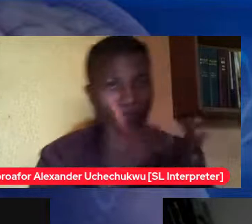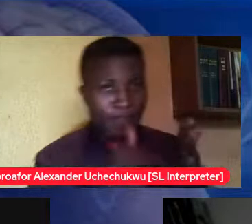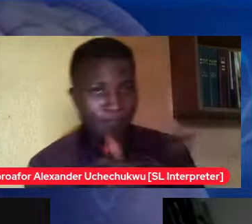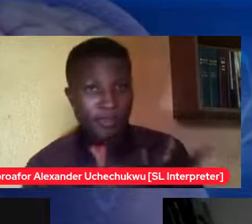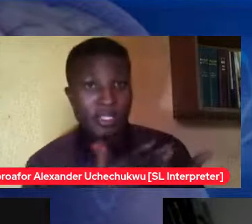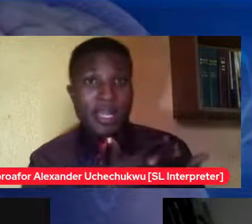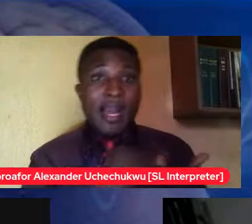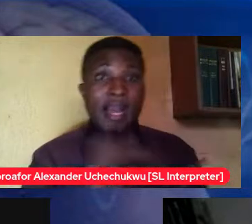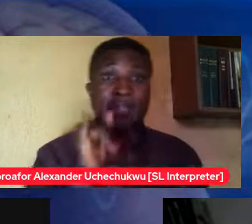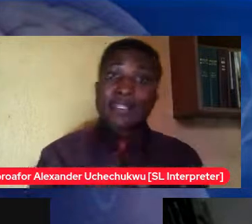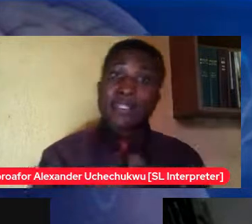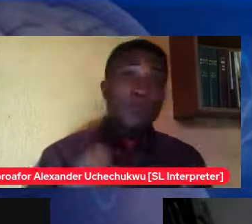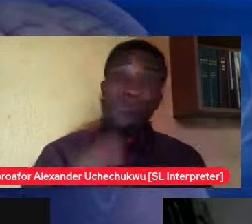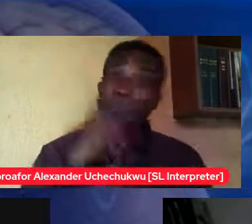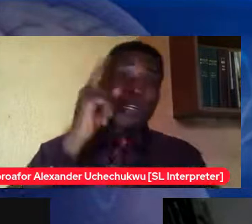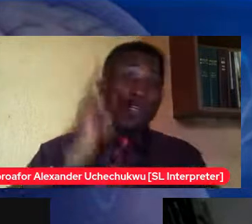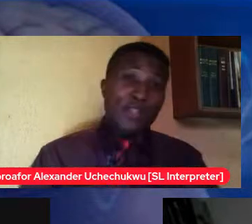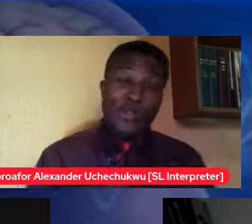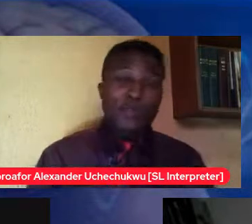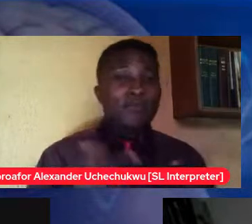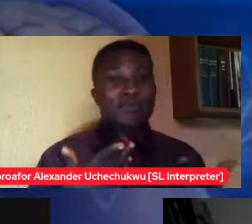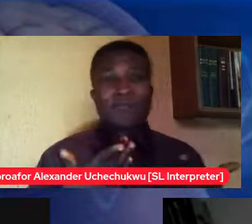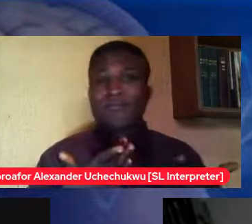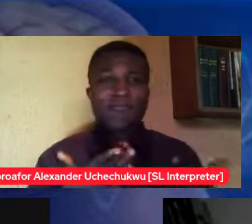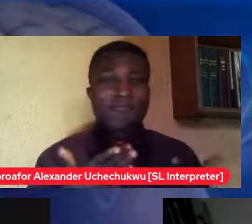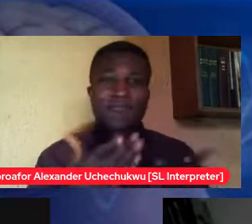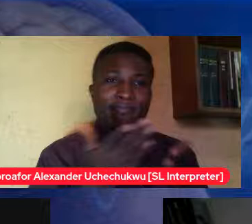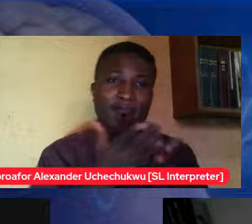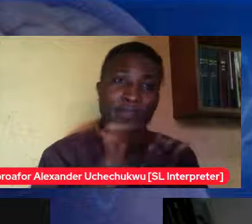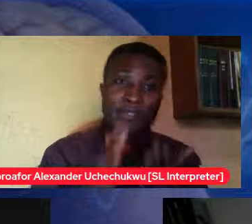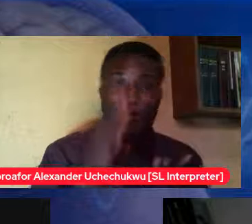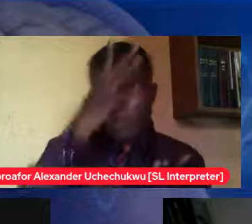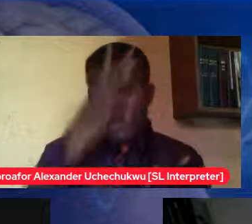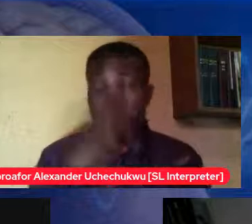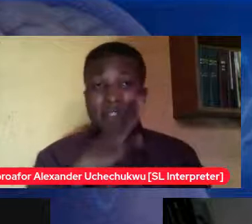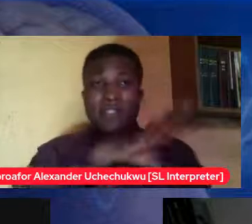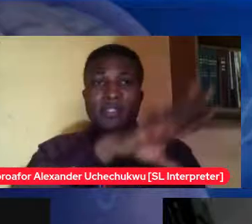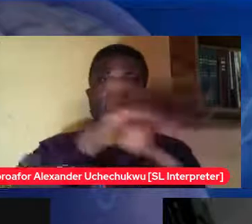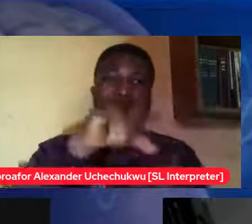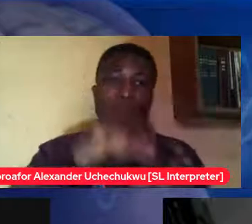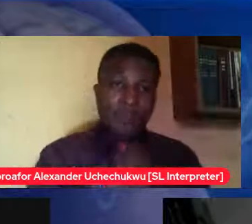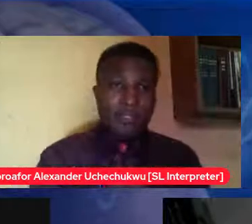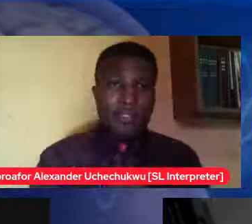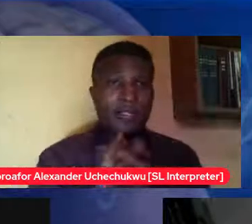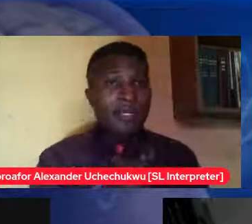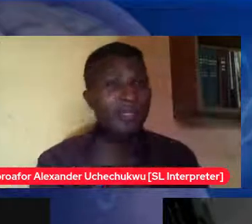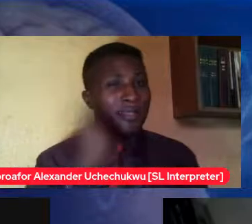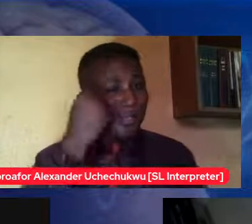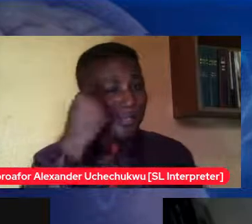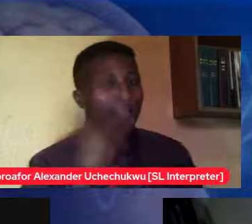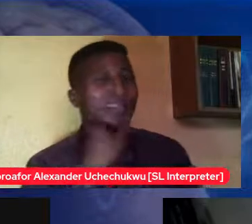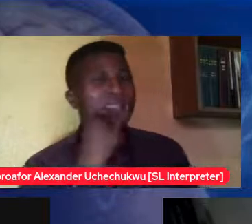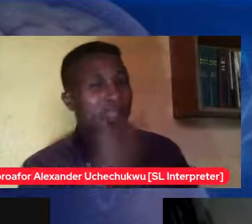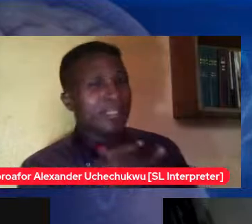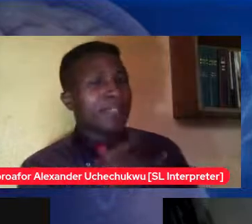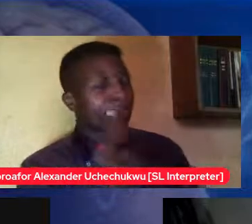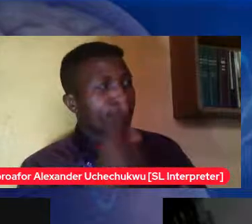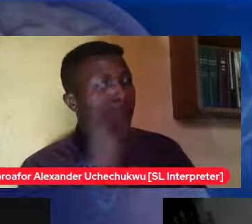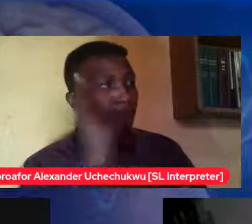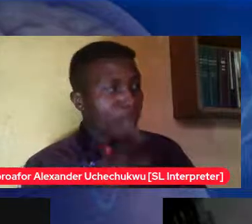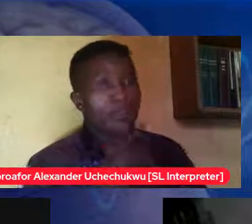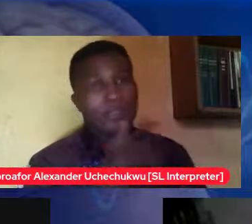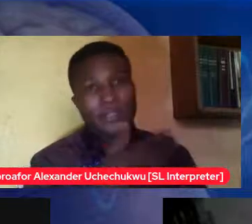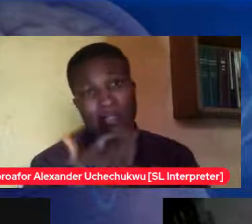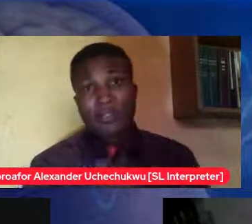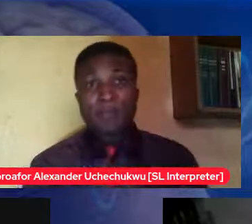involvement it is i think it's the main thing it's not the only thing that helps them start it off parents have to be there